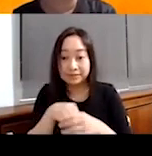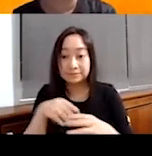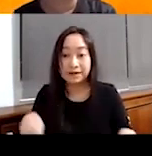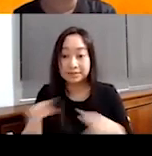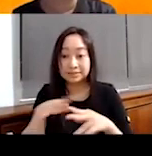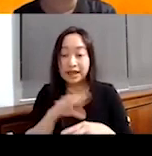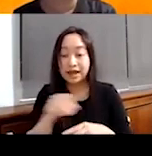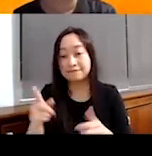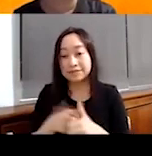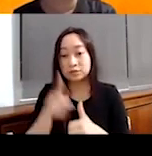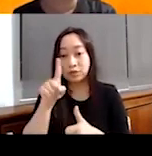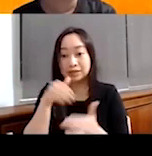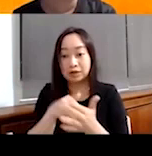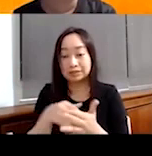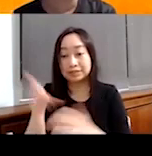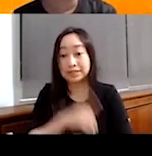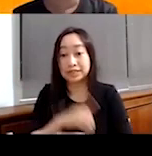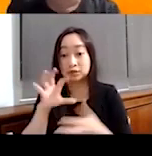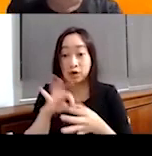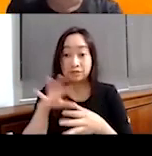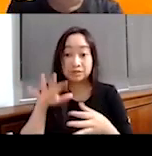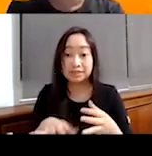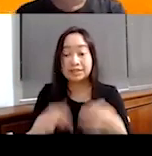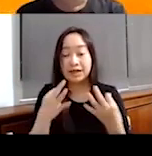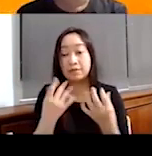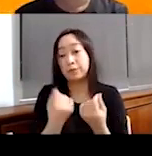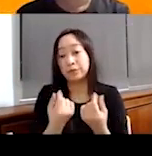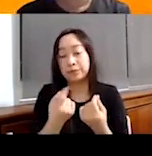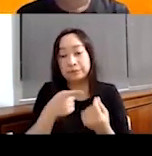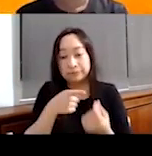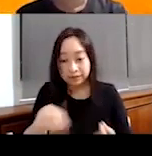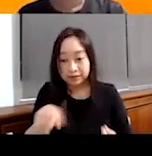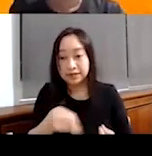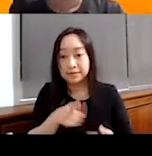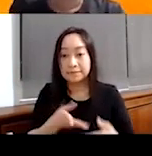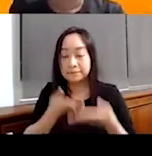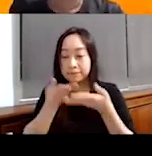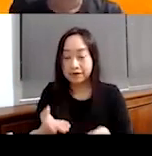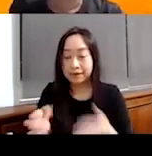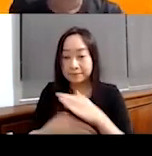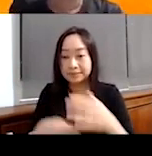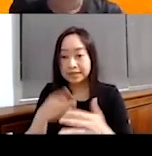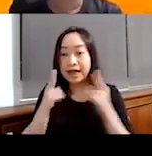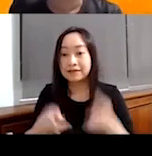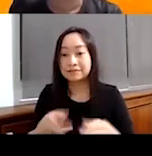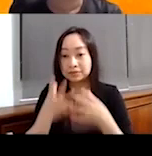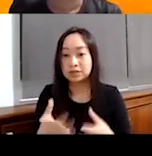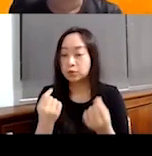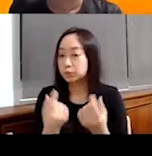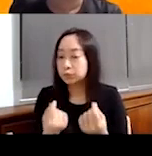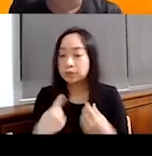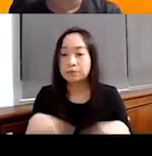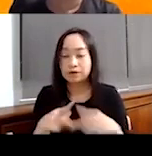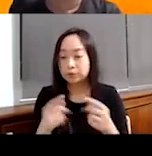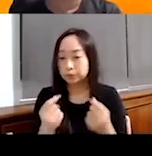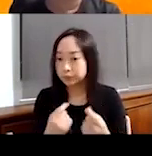first 1000 days of a child's life. And what they do is they provide basic health information, what you do when you're during pregnancy,